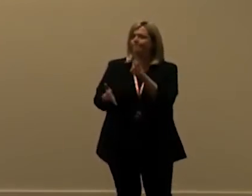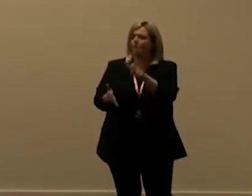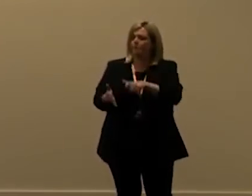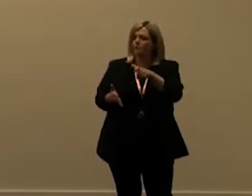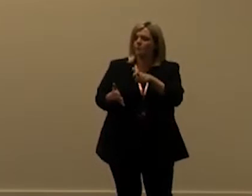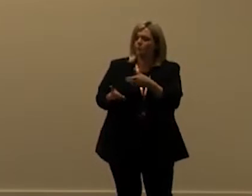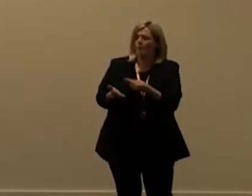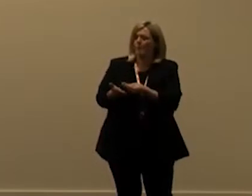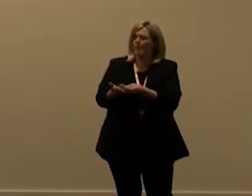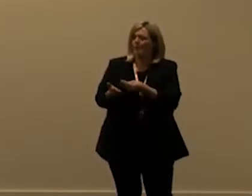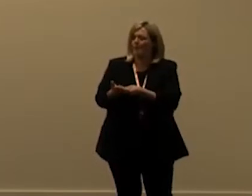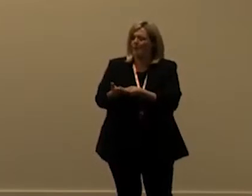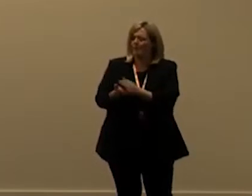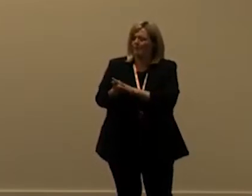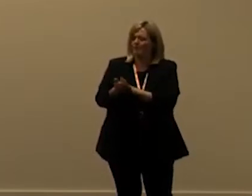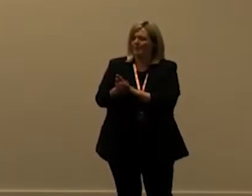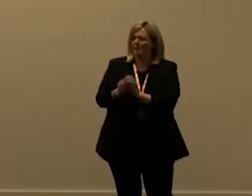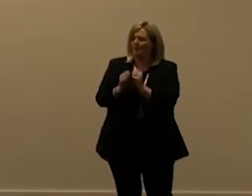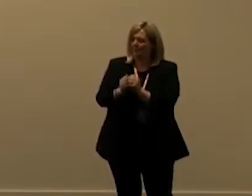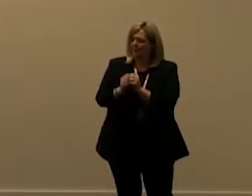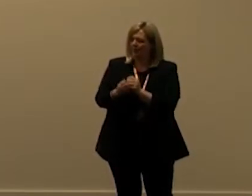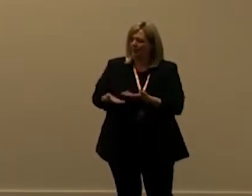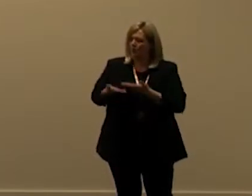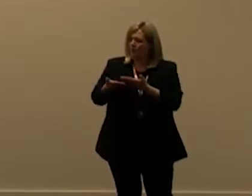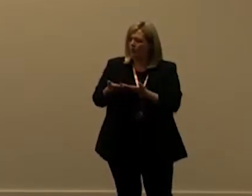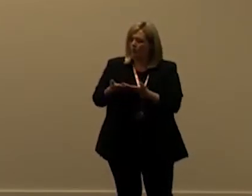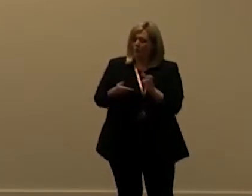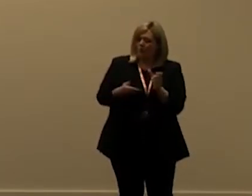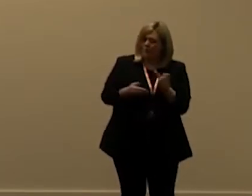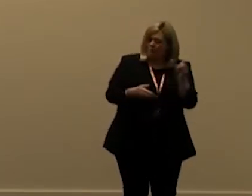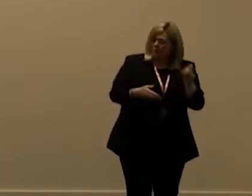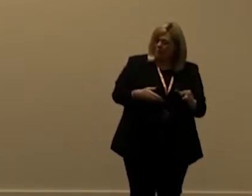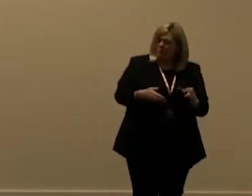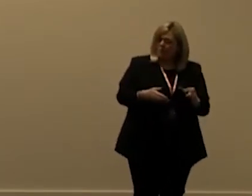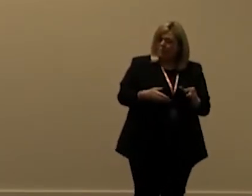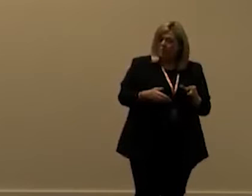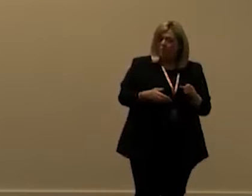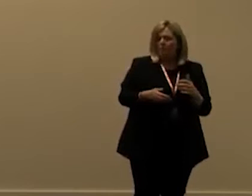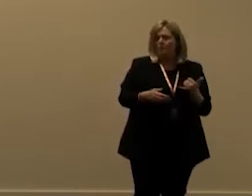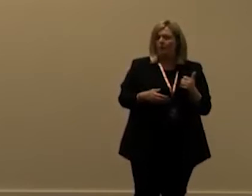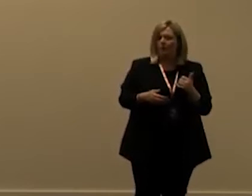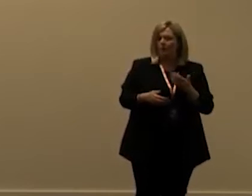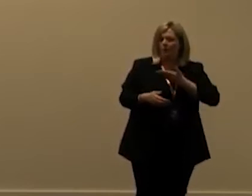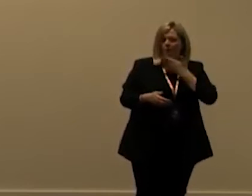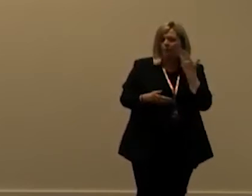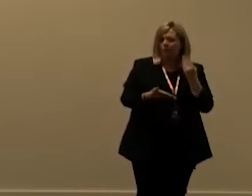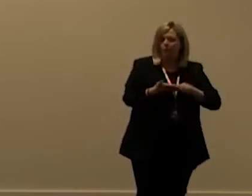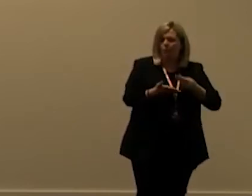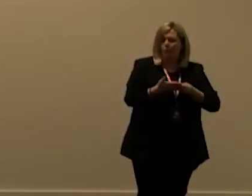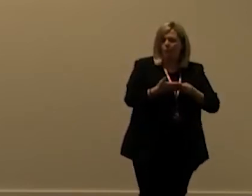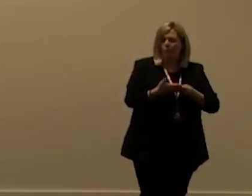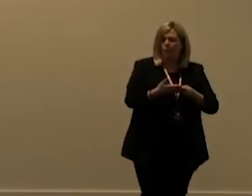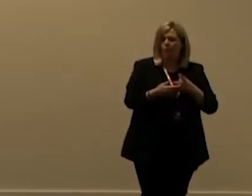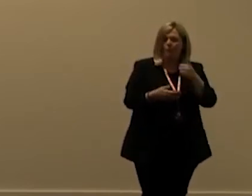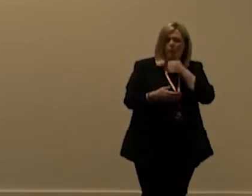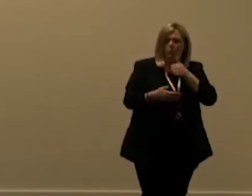are getting their worth and small customers that are not that have two users and are generating a lot of